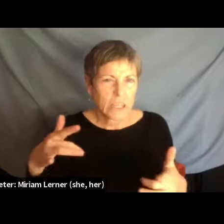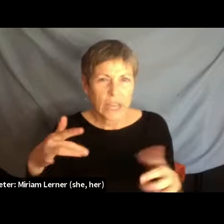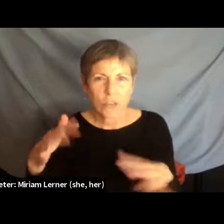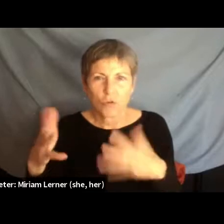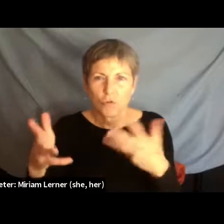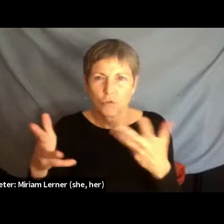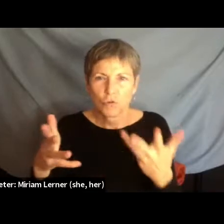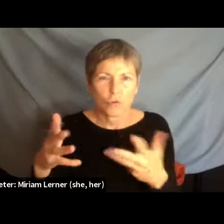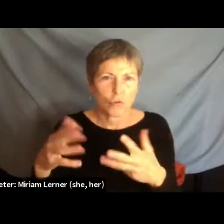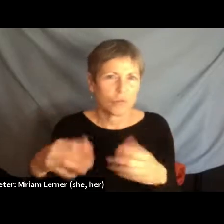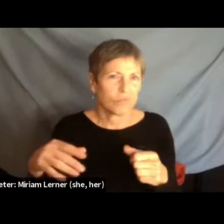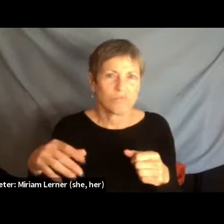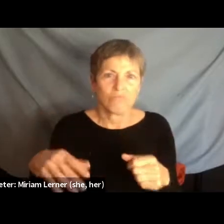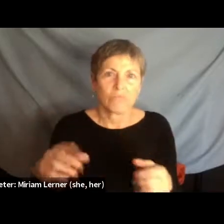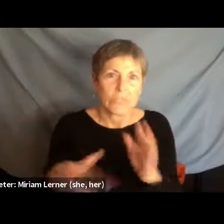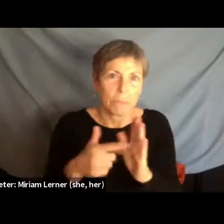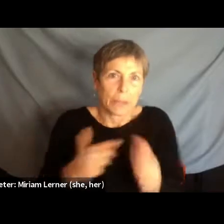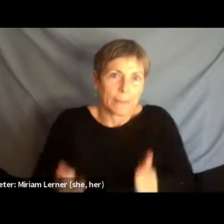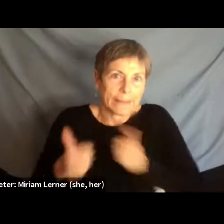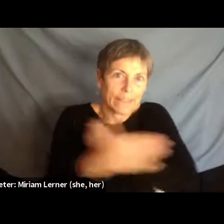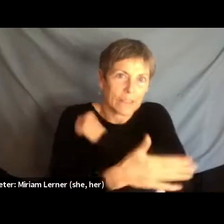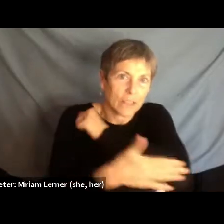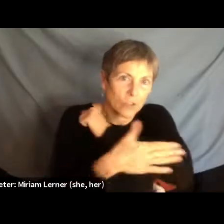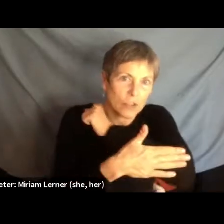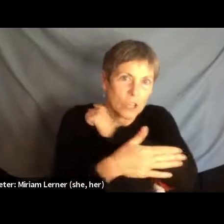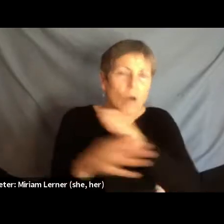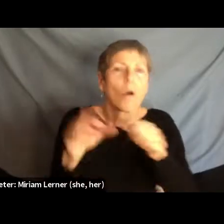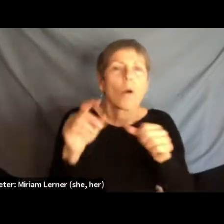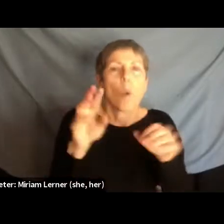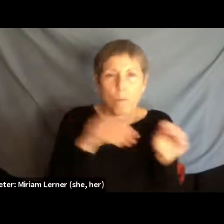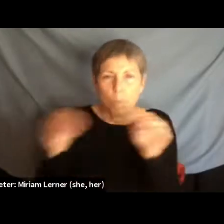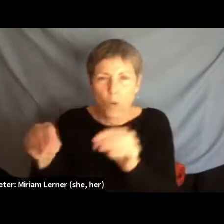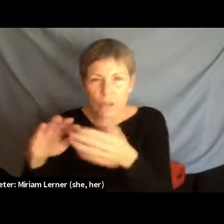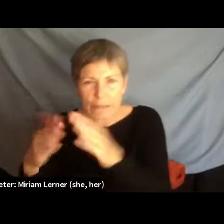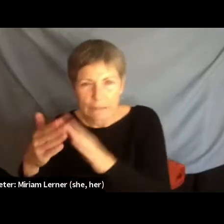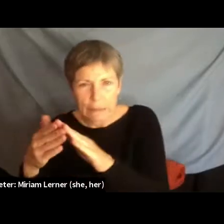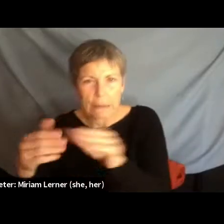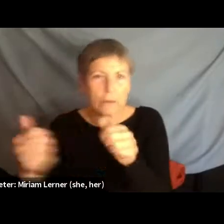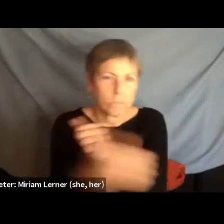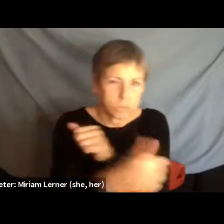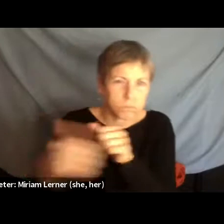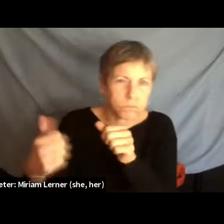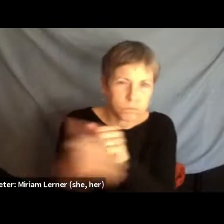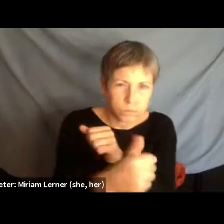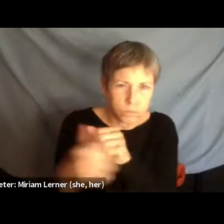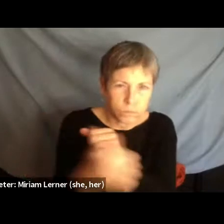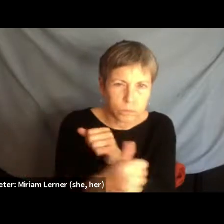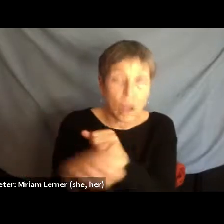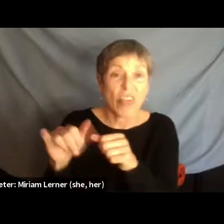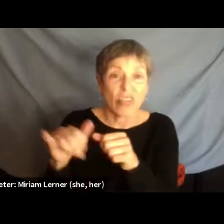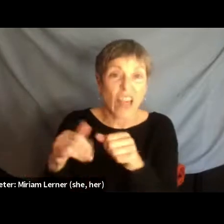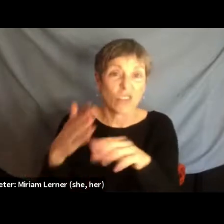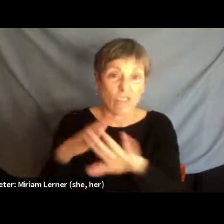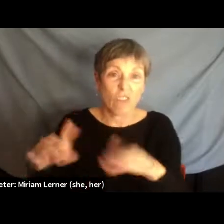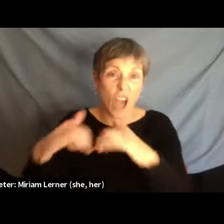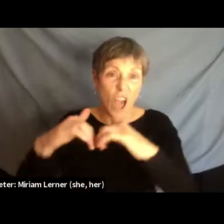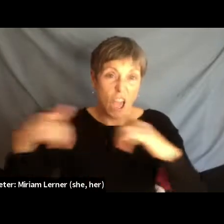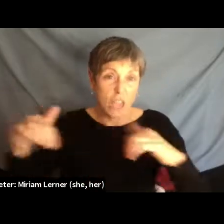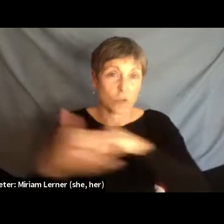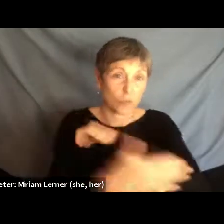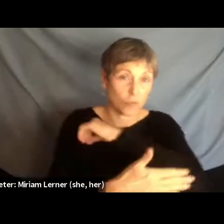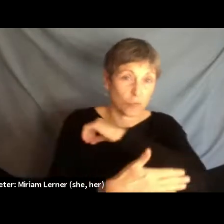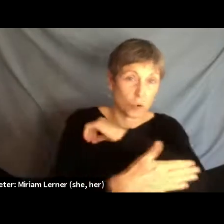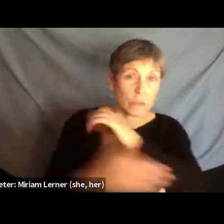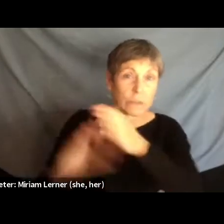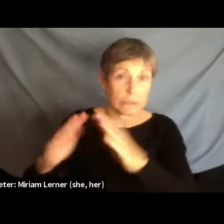and the urban. And so we see that the rural-urban divide actually acts as a